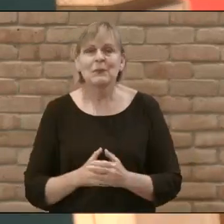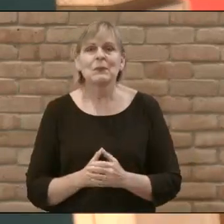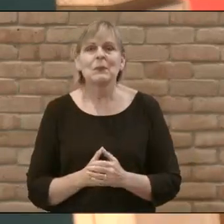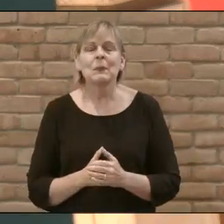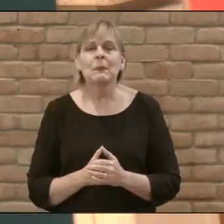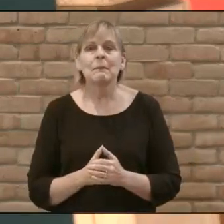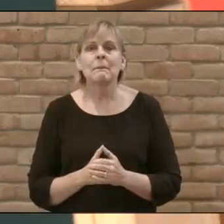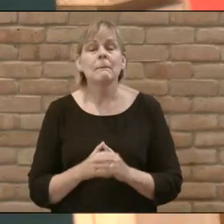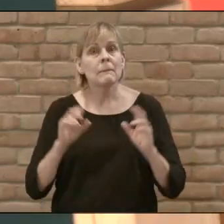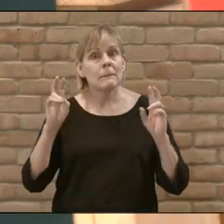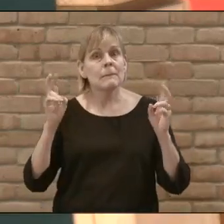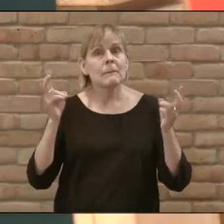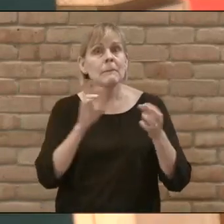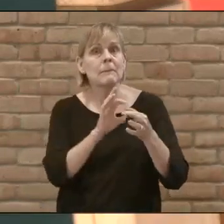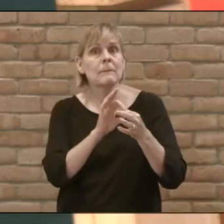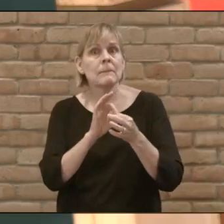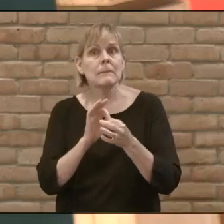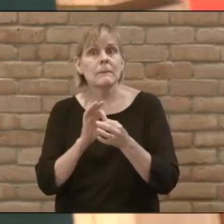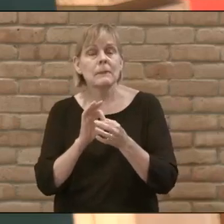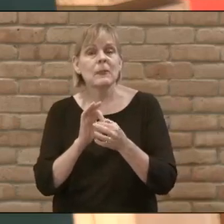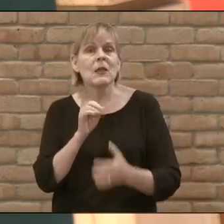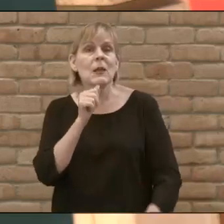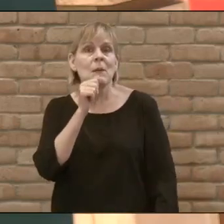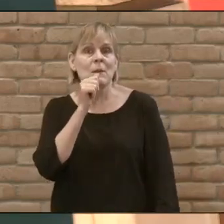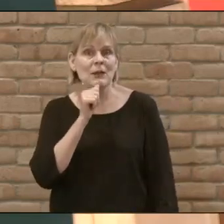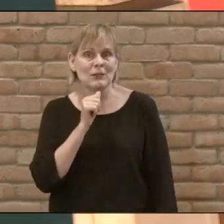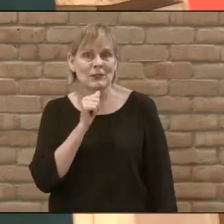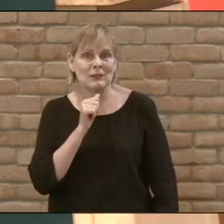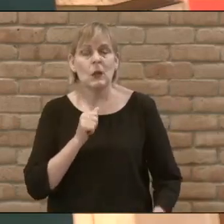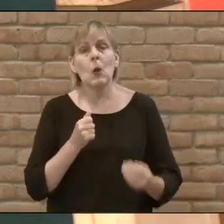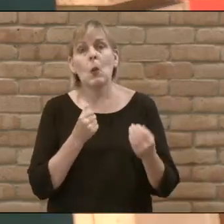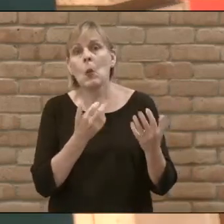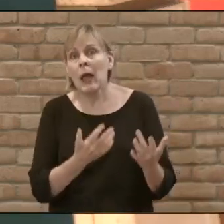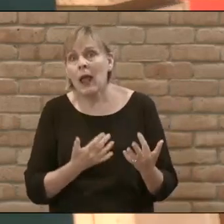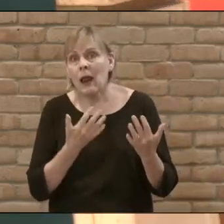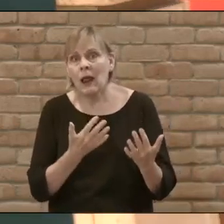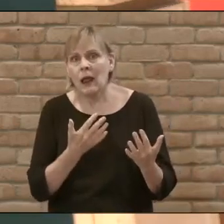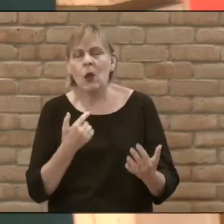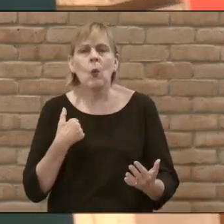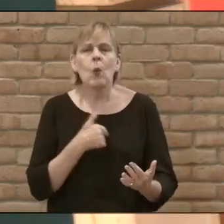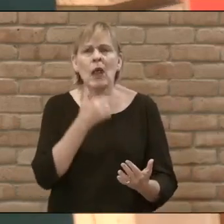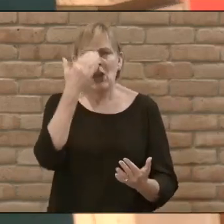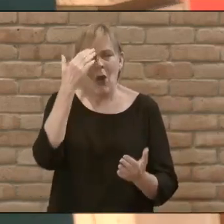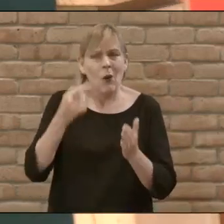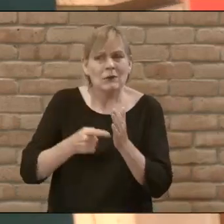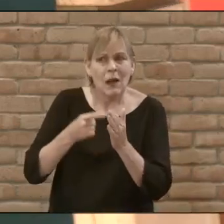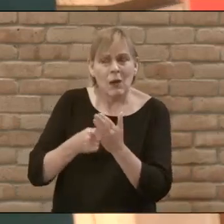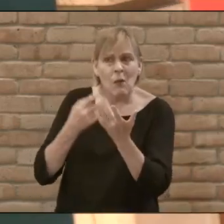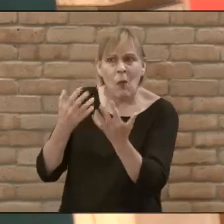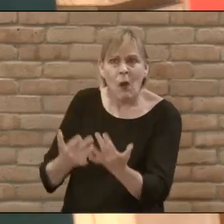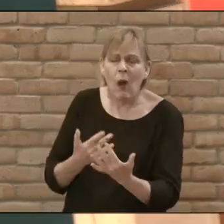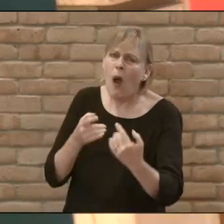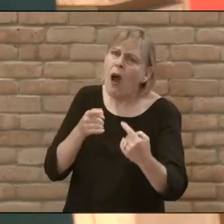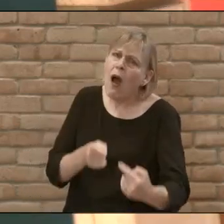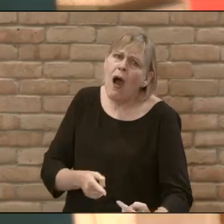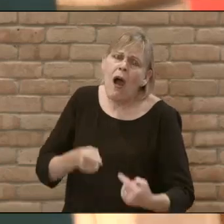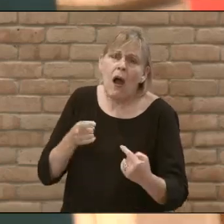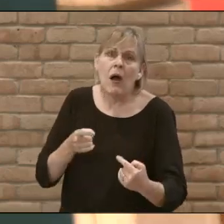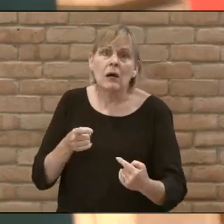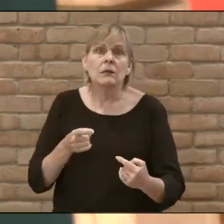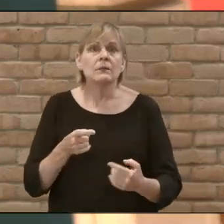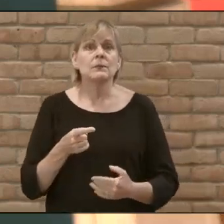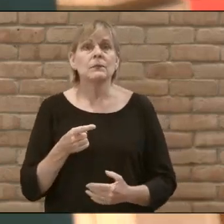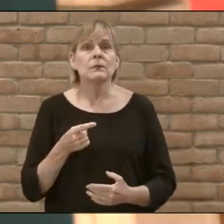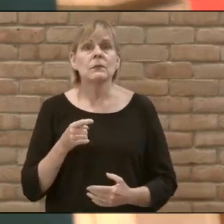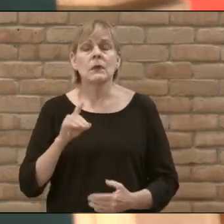this theme of patience This theme of waiting And we all know how difficult that can be And so we've got